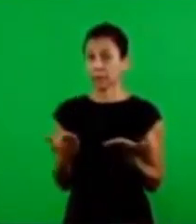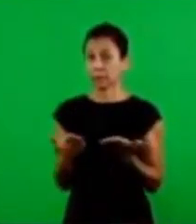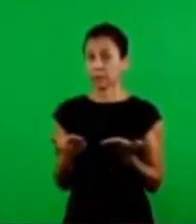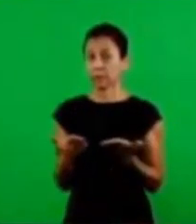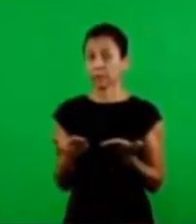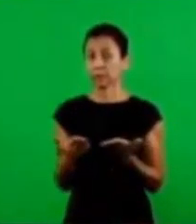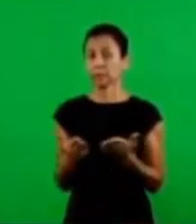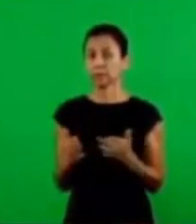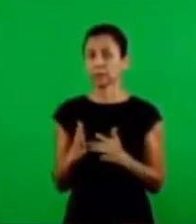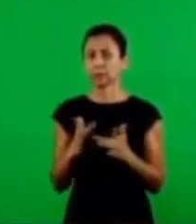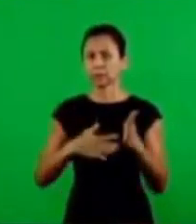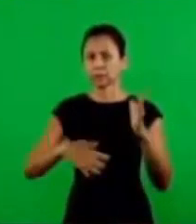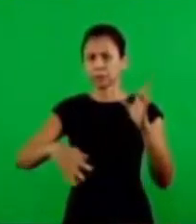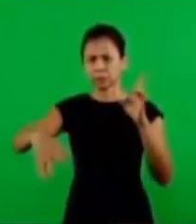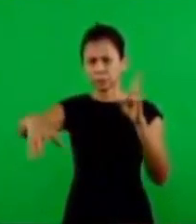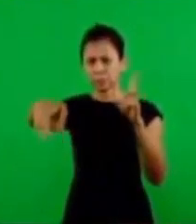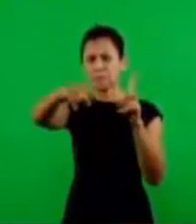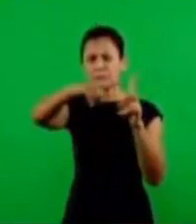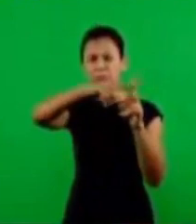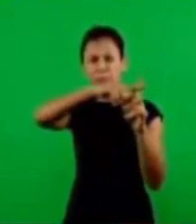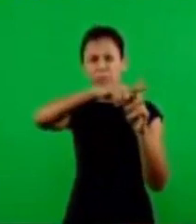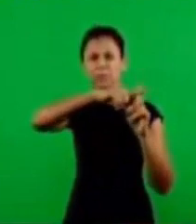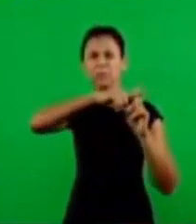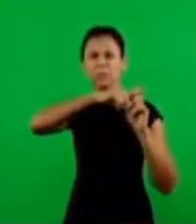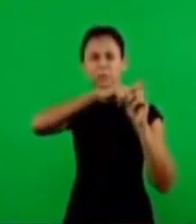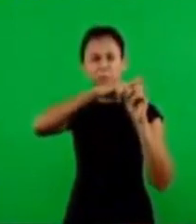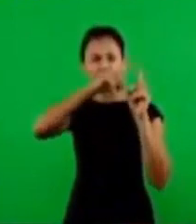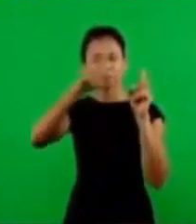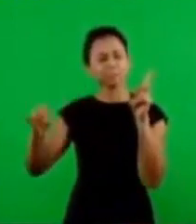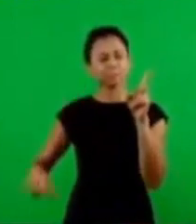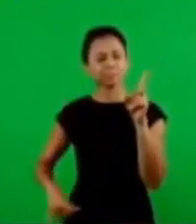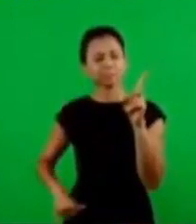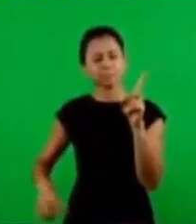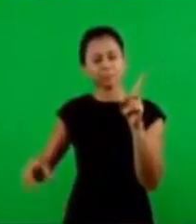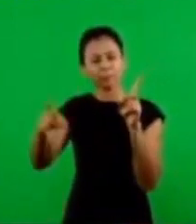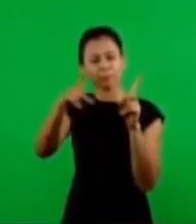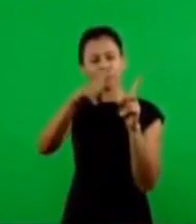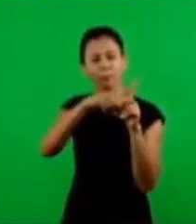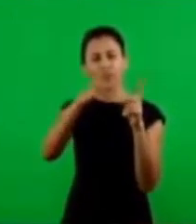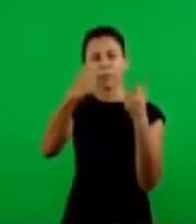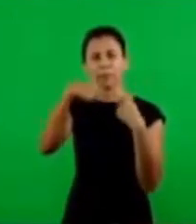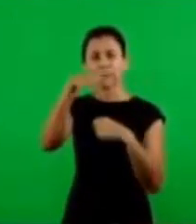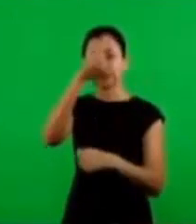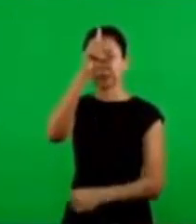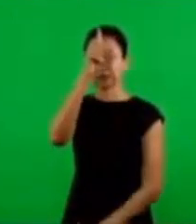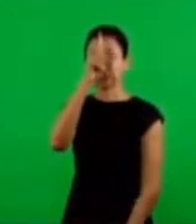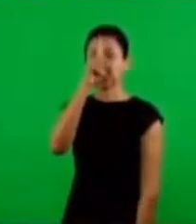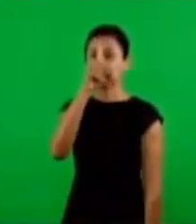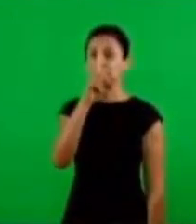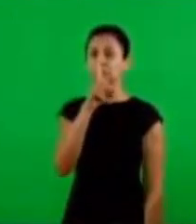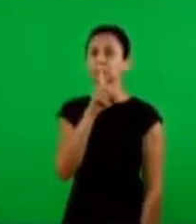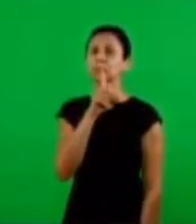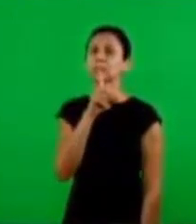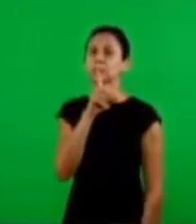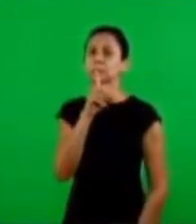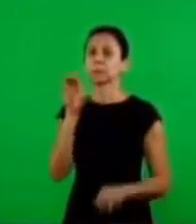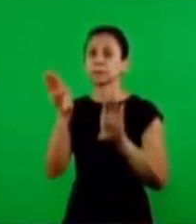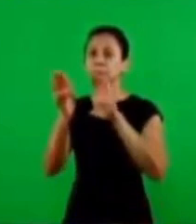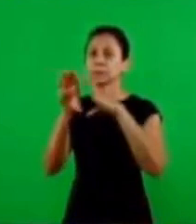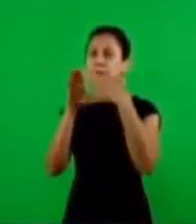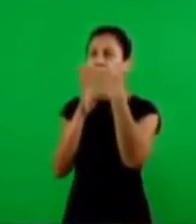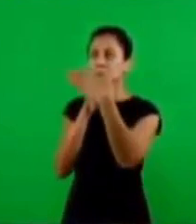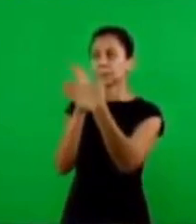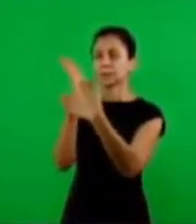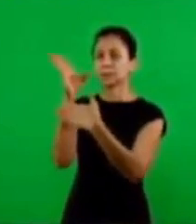opens with His resurrection, with His death, actually. He opens the path. Because the path of the Holy.